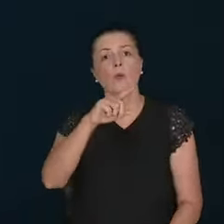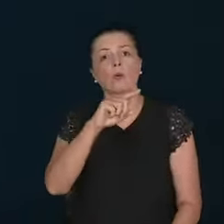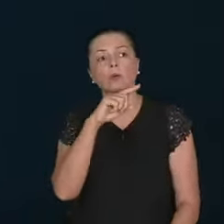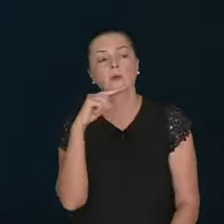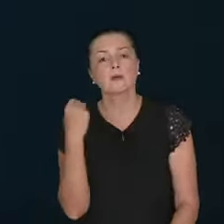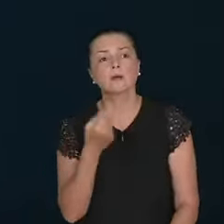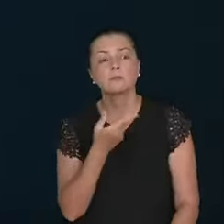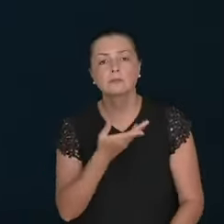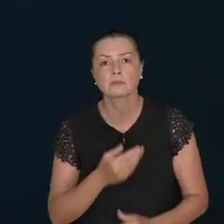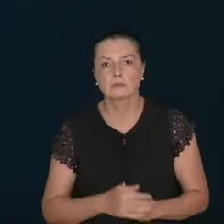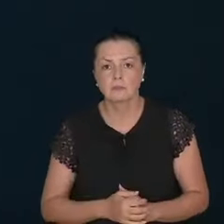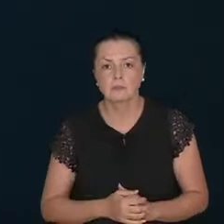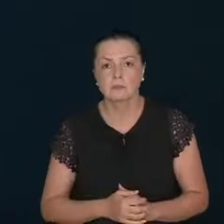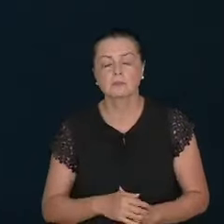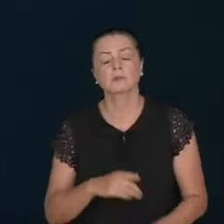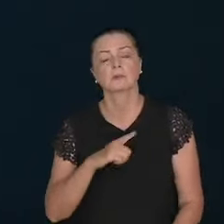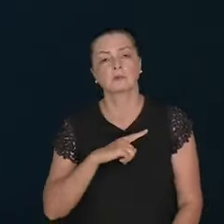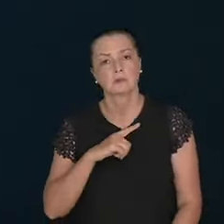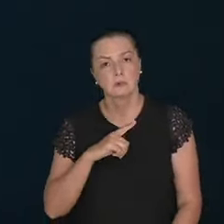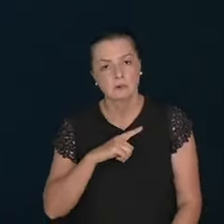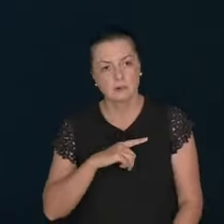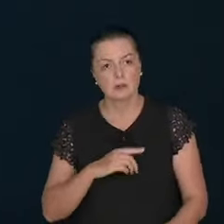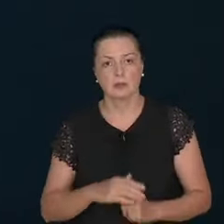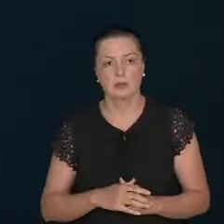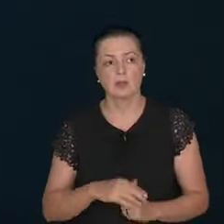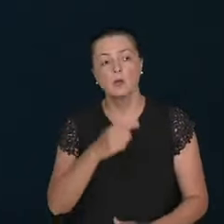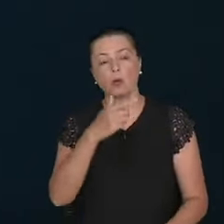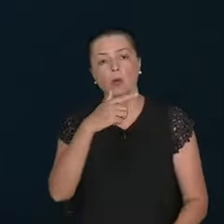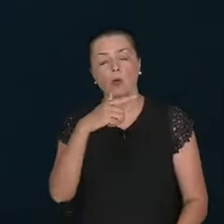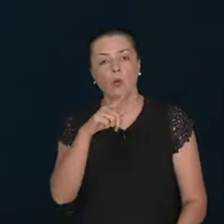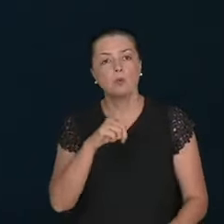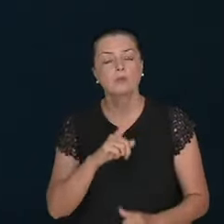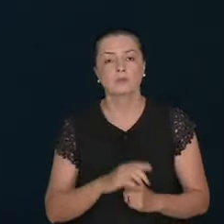the war there in Ukraine and another one in Russia.